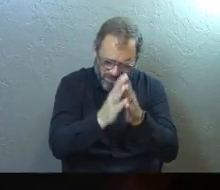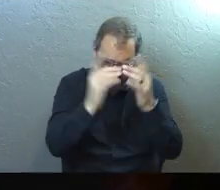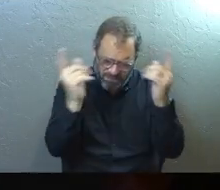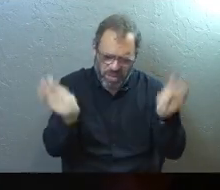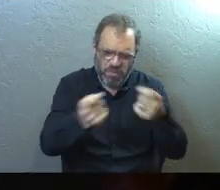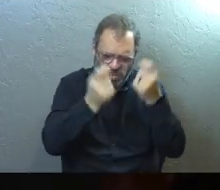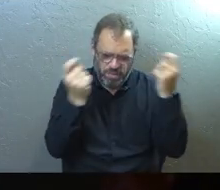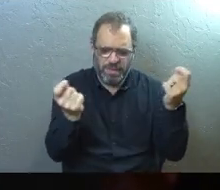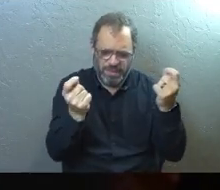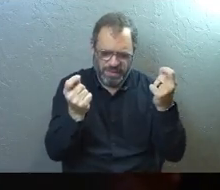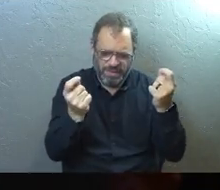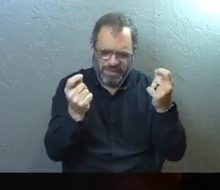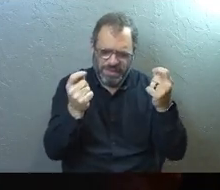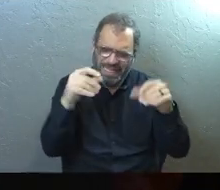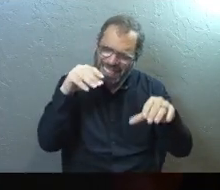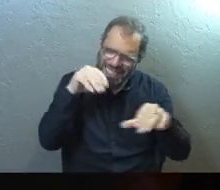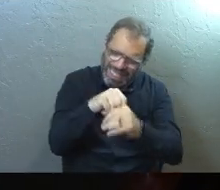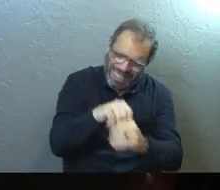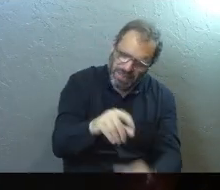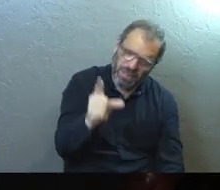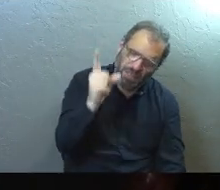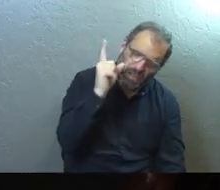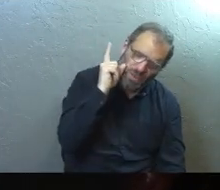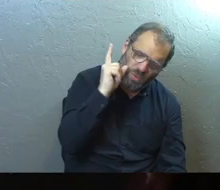in you, Jesus.